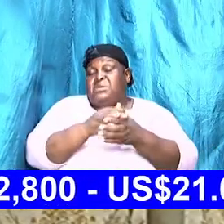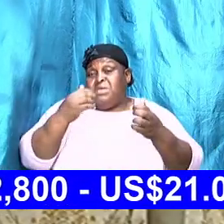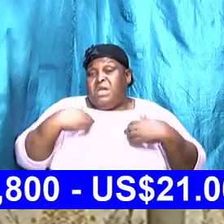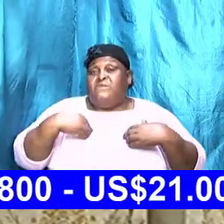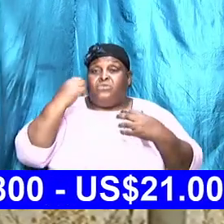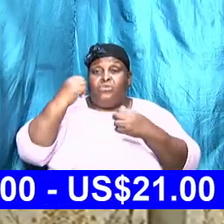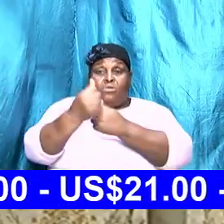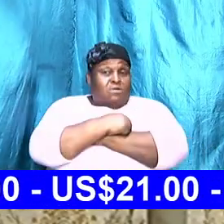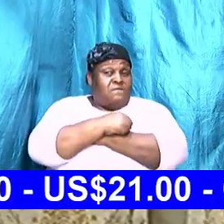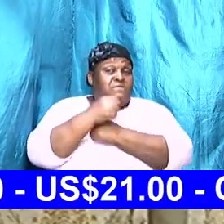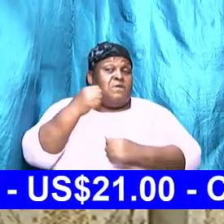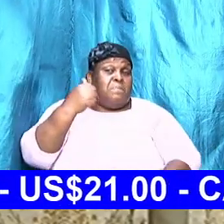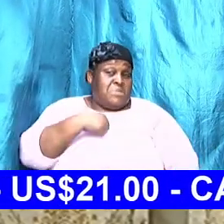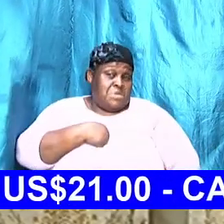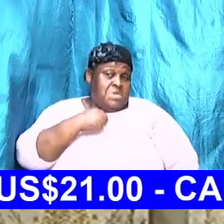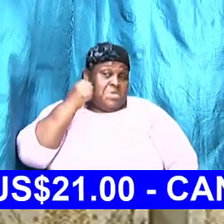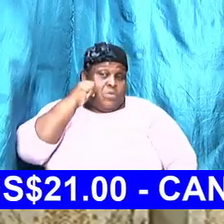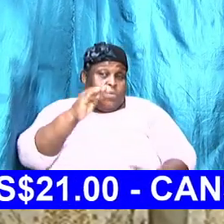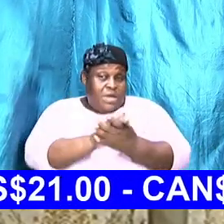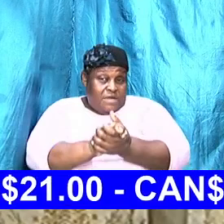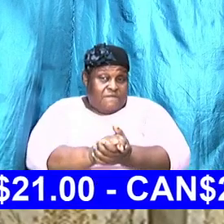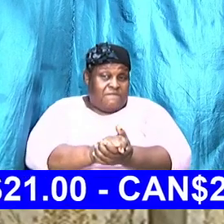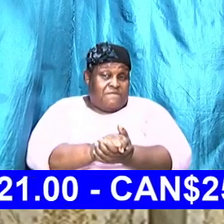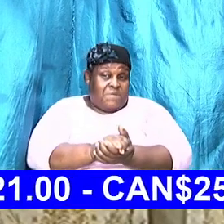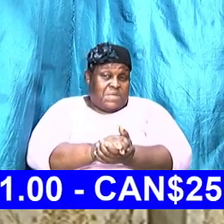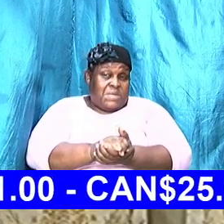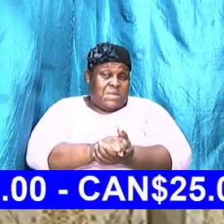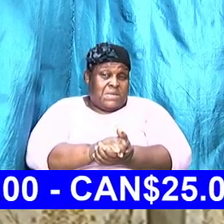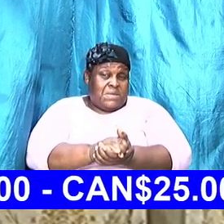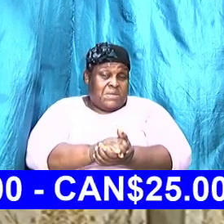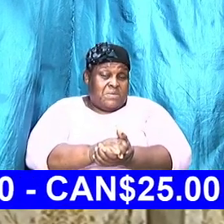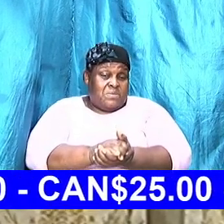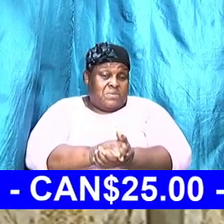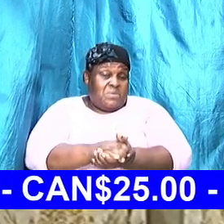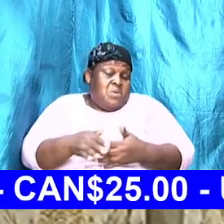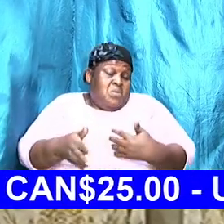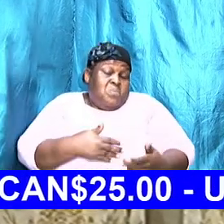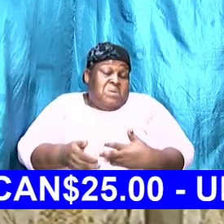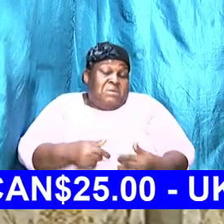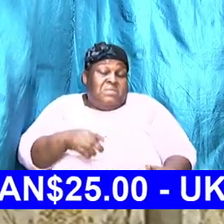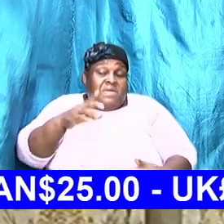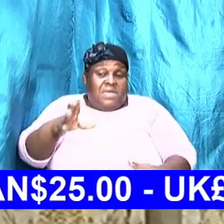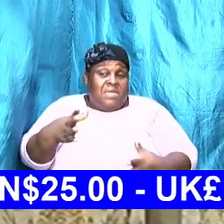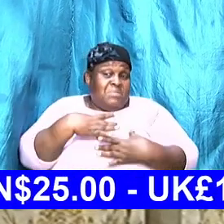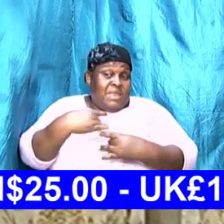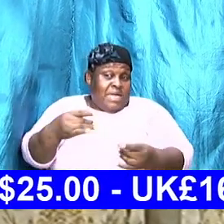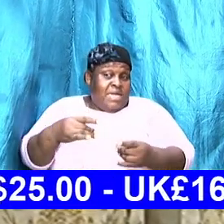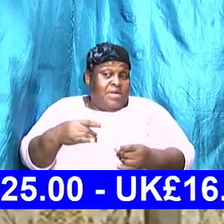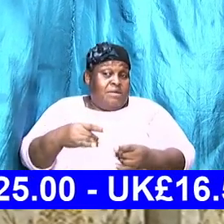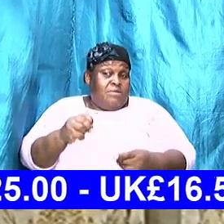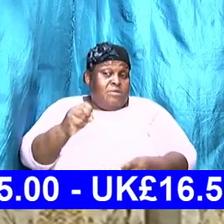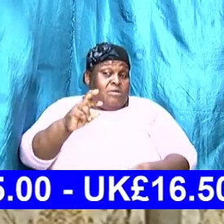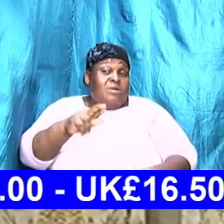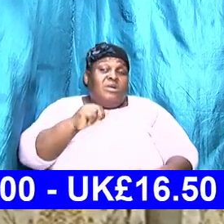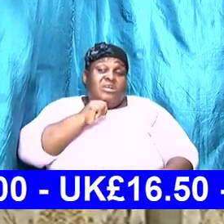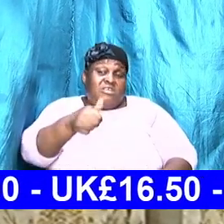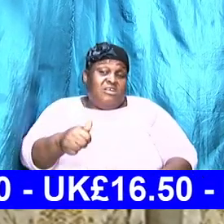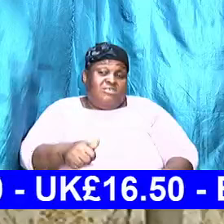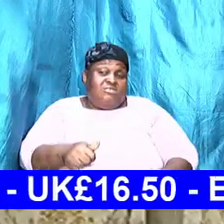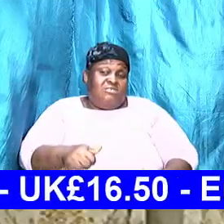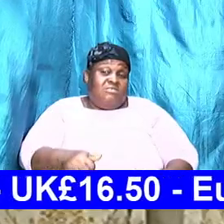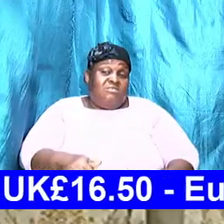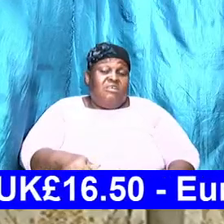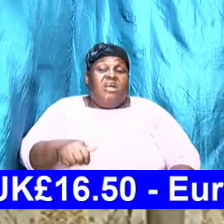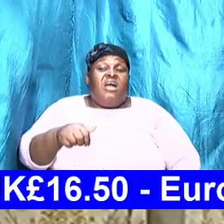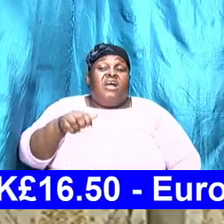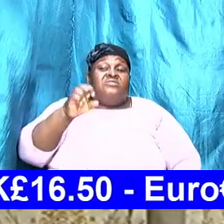so be it. Because I am going to love me, whether I am like it or not. Or, she is going to have to respect